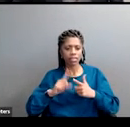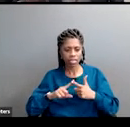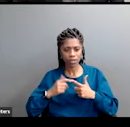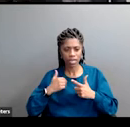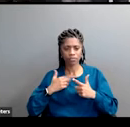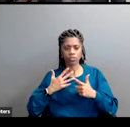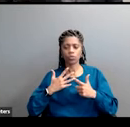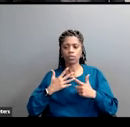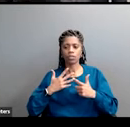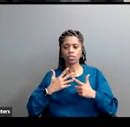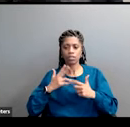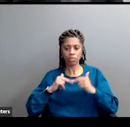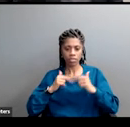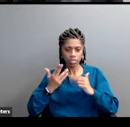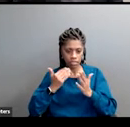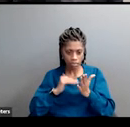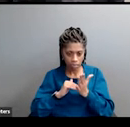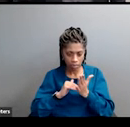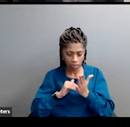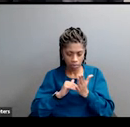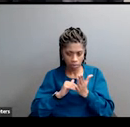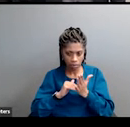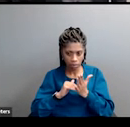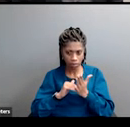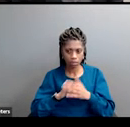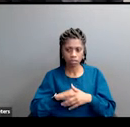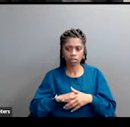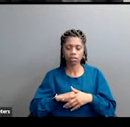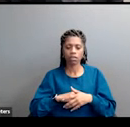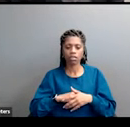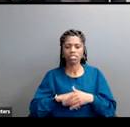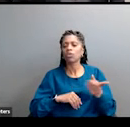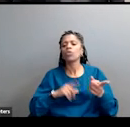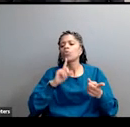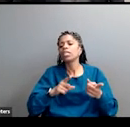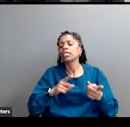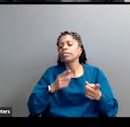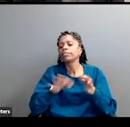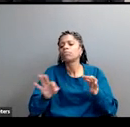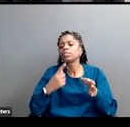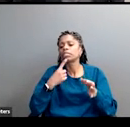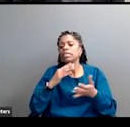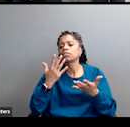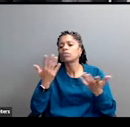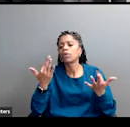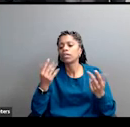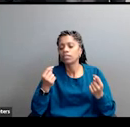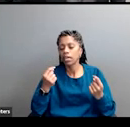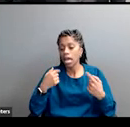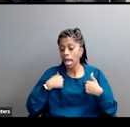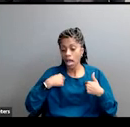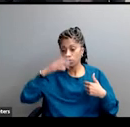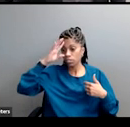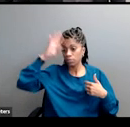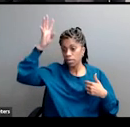Ruffo has boasted publicly, I'm going to make this garbage up. And yet, it works. It